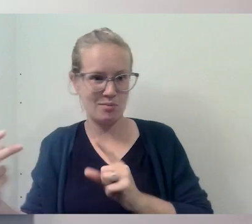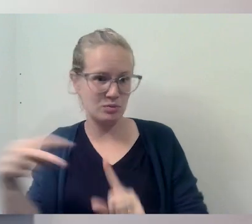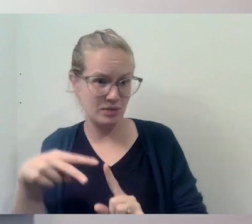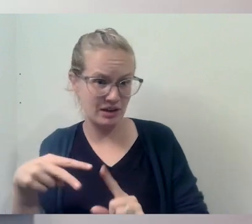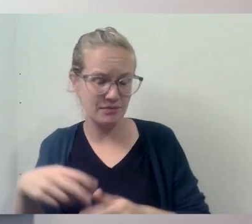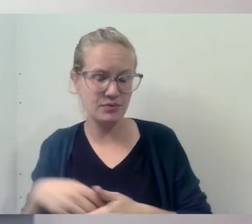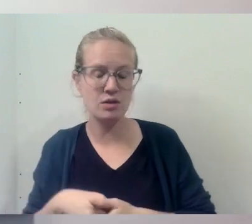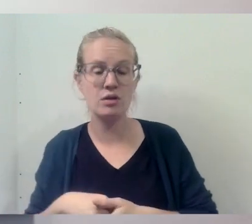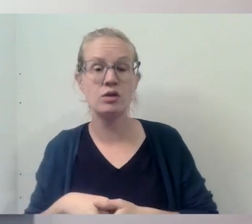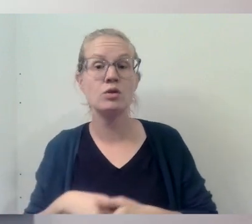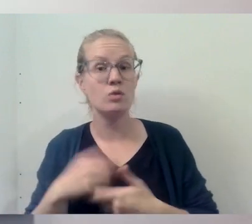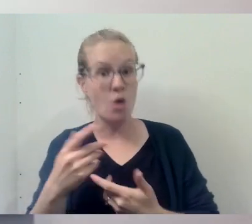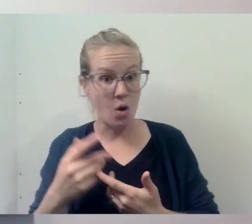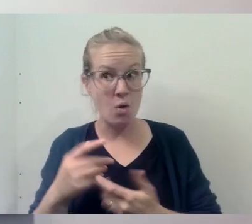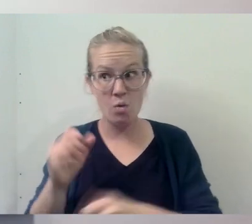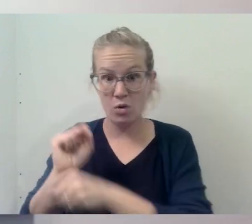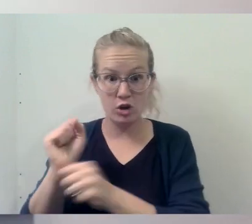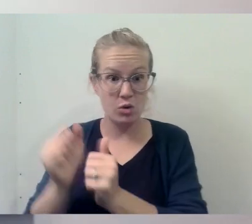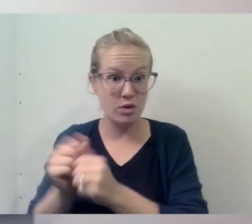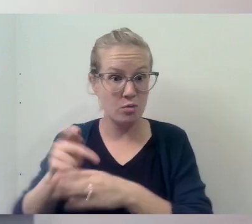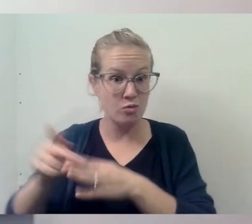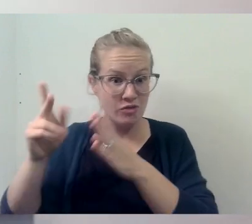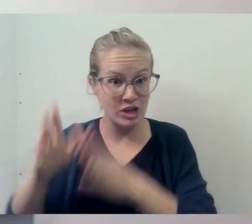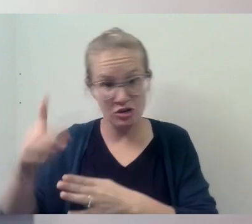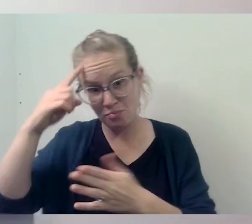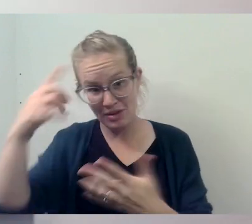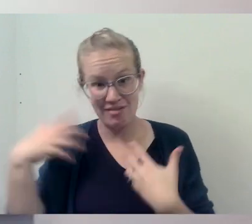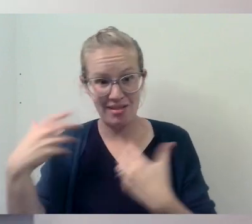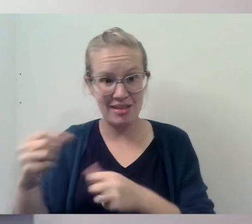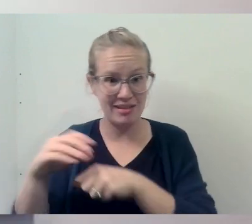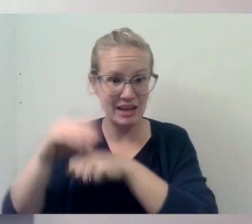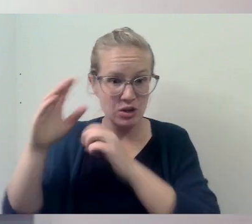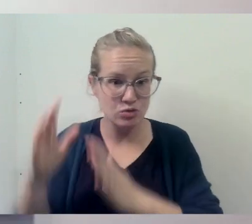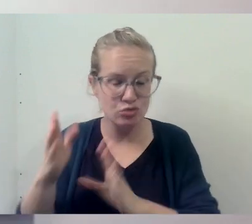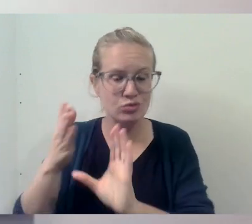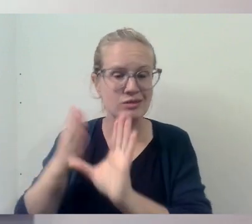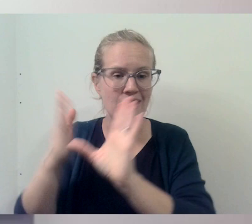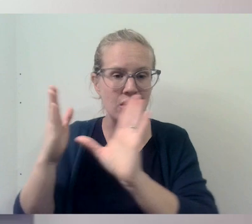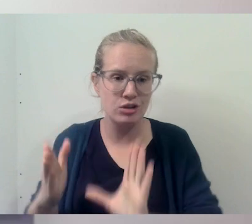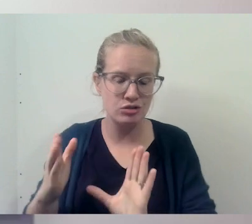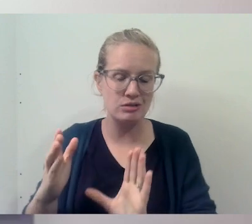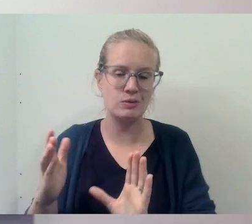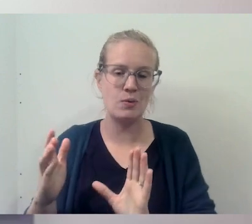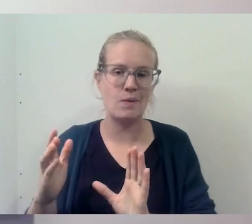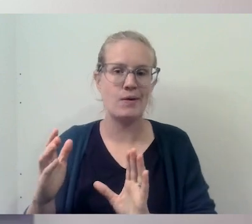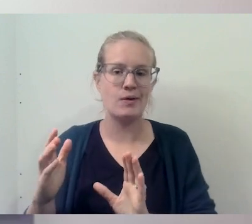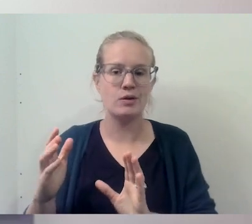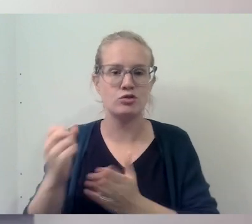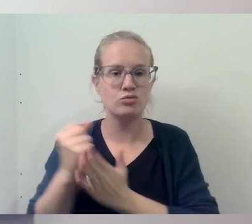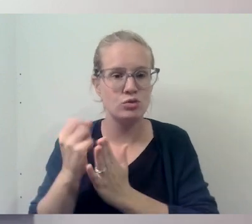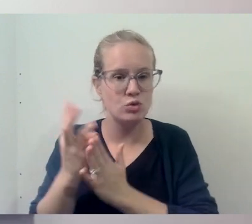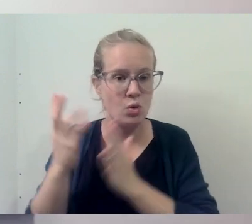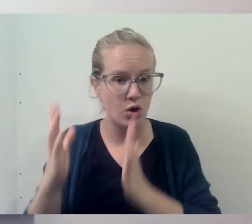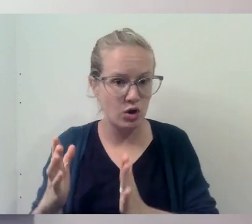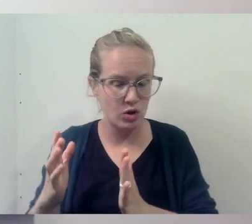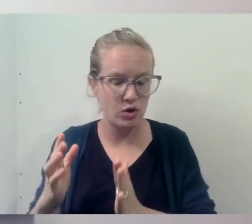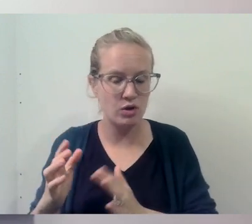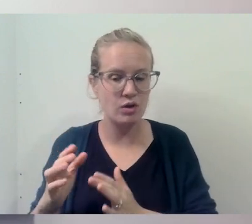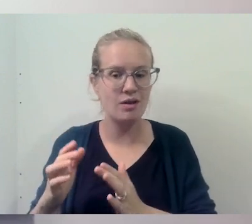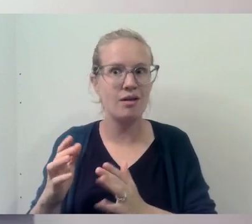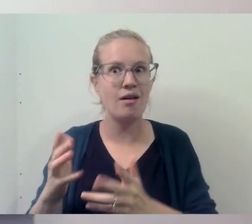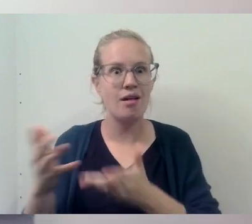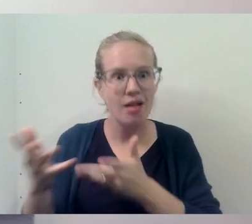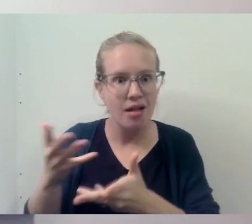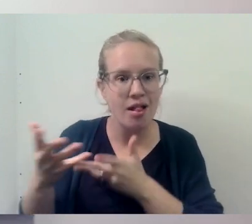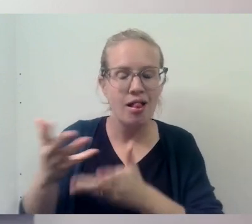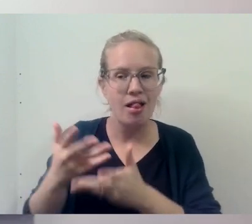them working with a professional, a mental health counselor or psychologist or, social worker, then